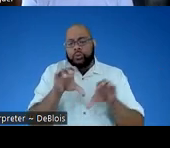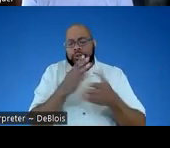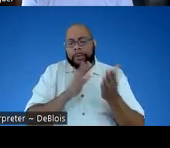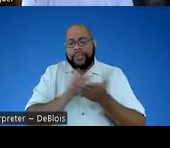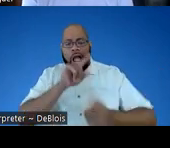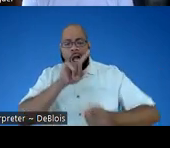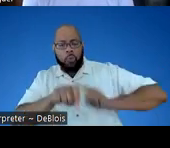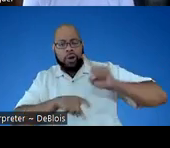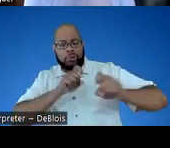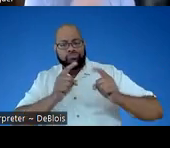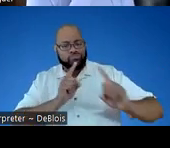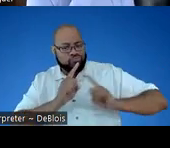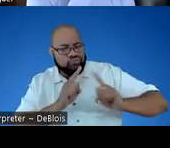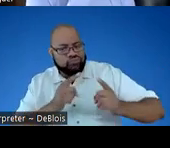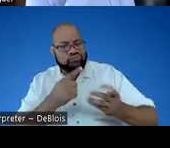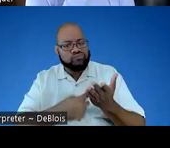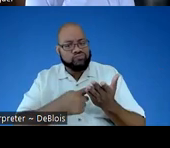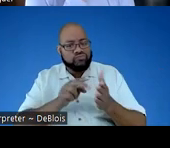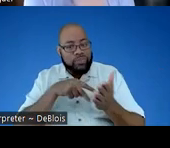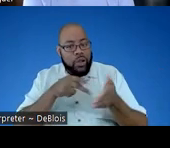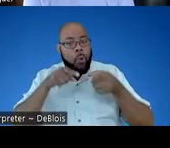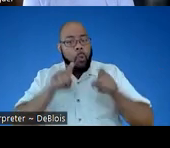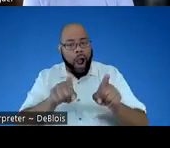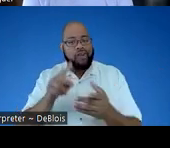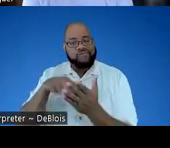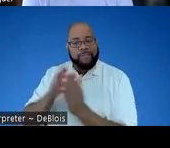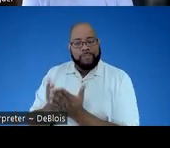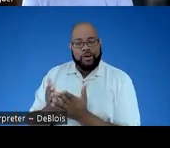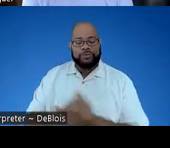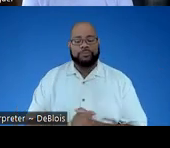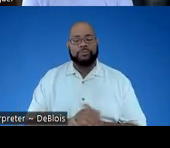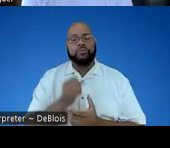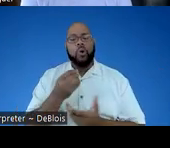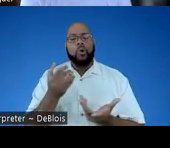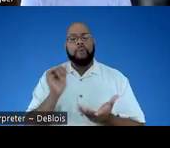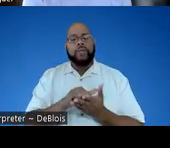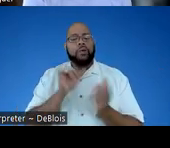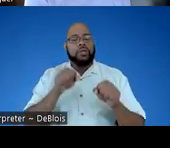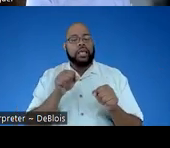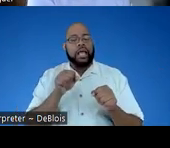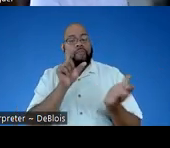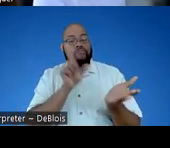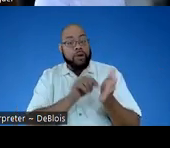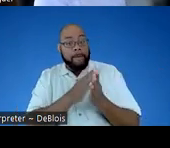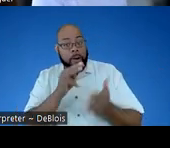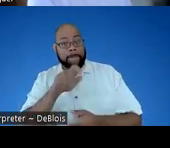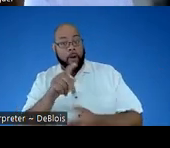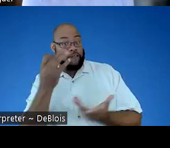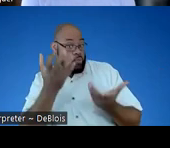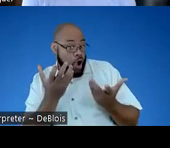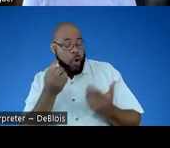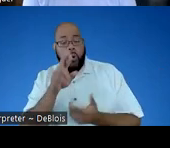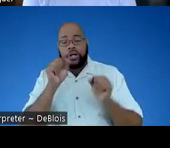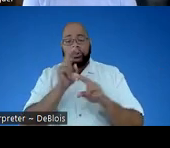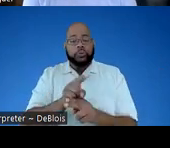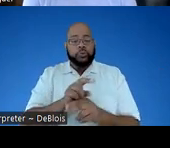questioning and dialogic reading while you're reading the book. Um, and so it's sort of, you can print out the bookmark if you want to, or you